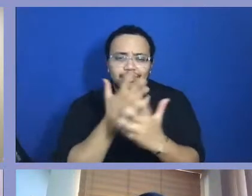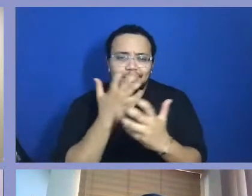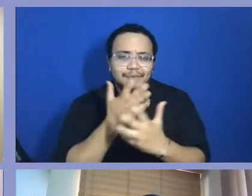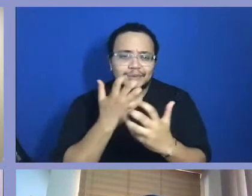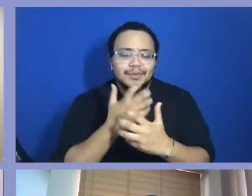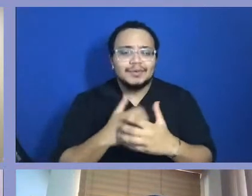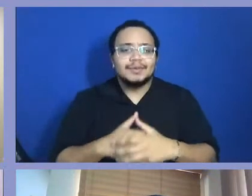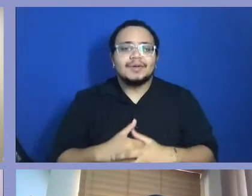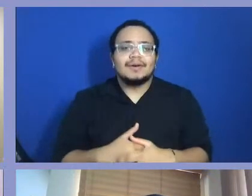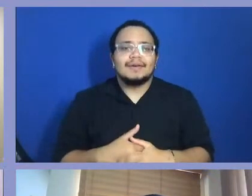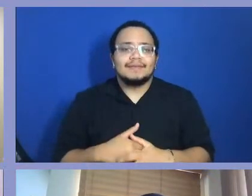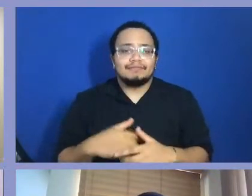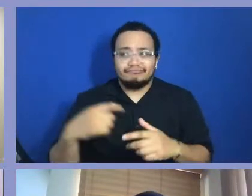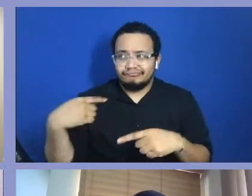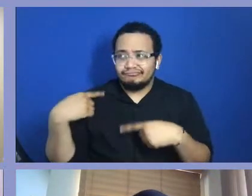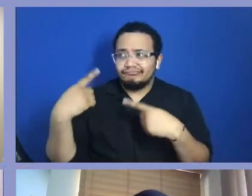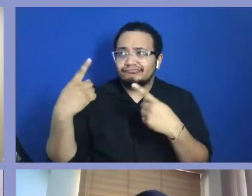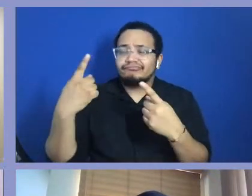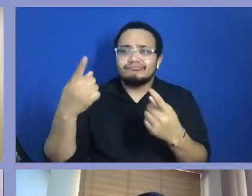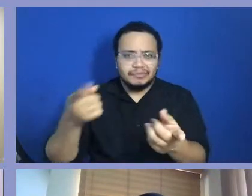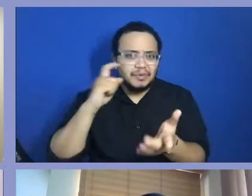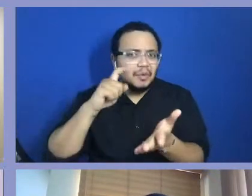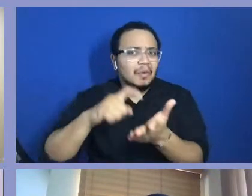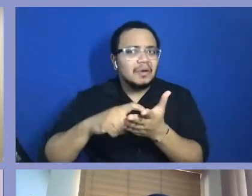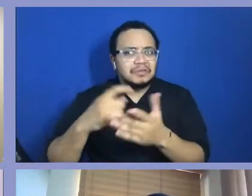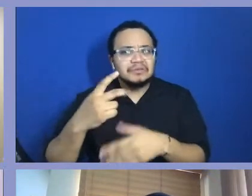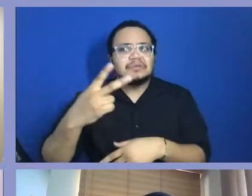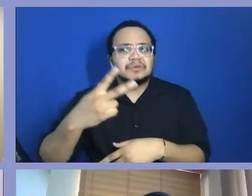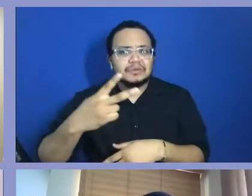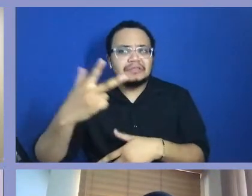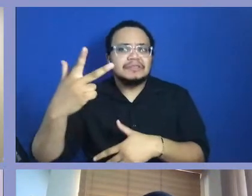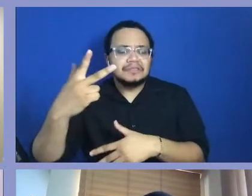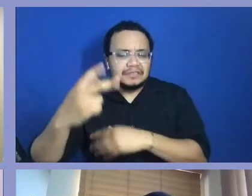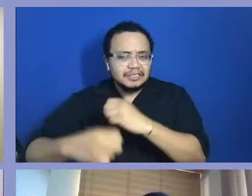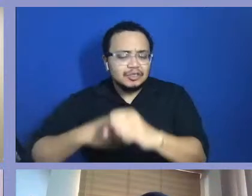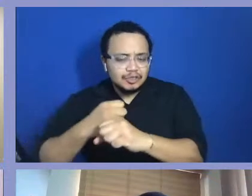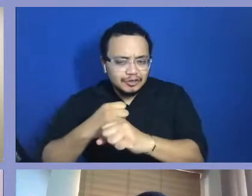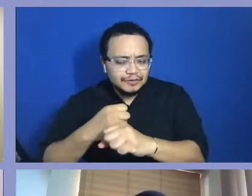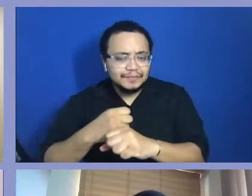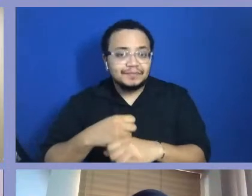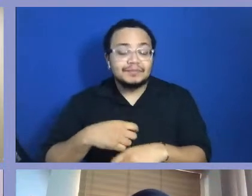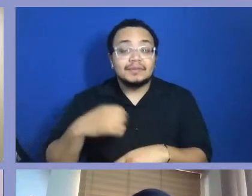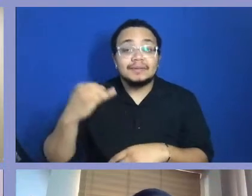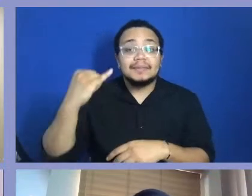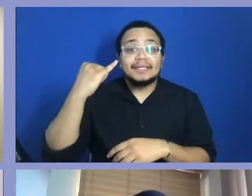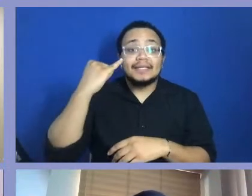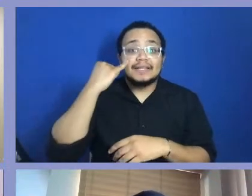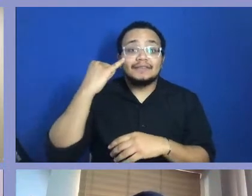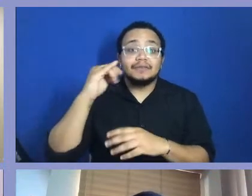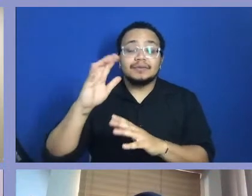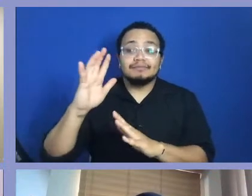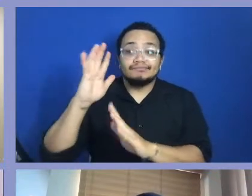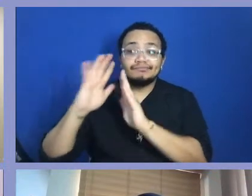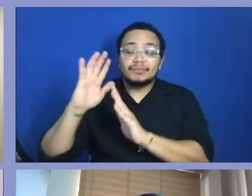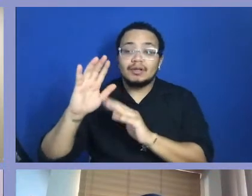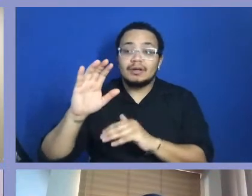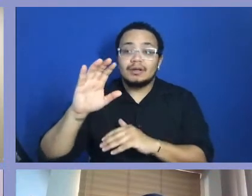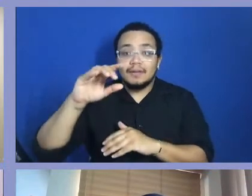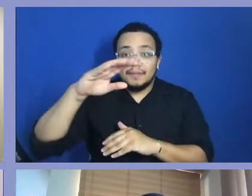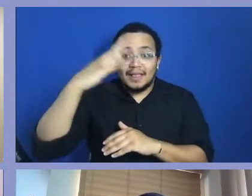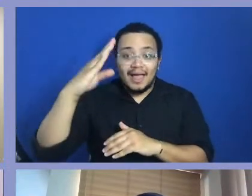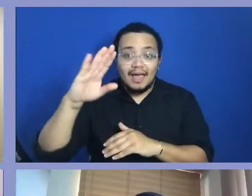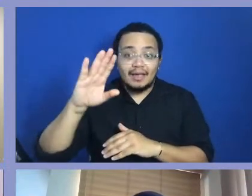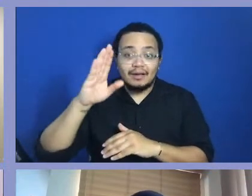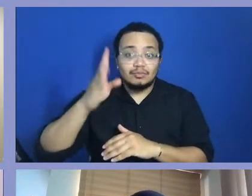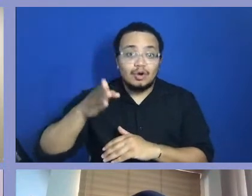been able to see it at least for the last couple of years. And even if we talk about, you know, early on from Black Broadway to now, you know, it's